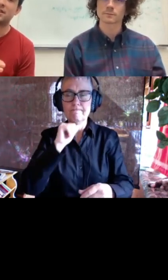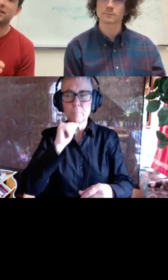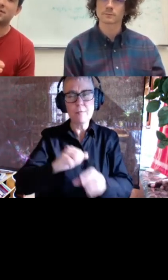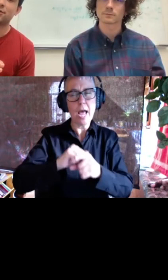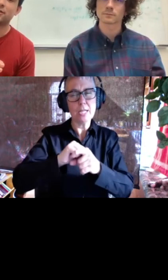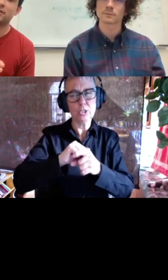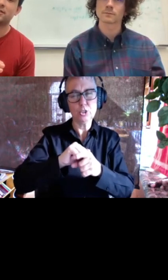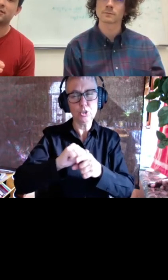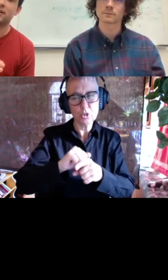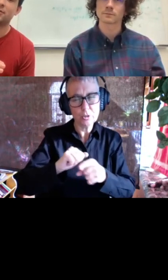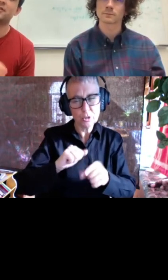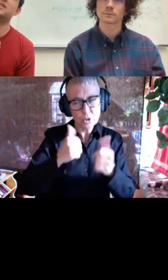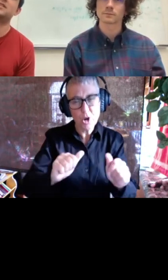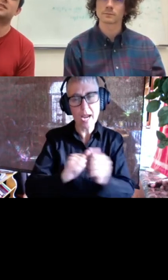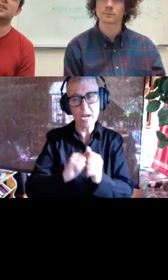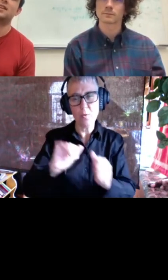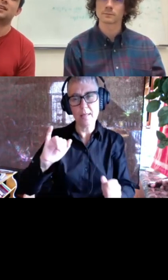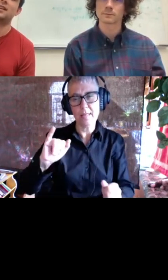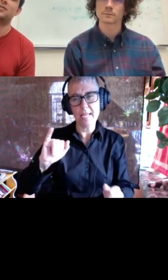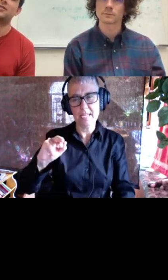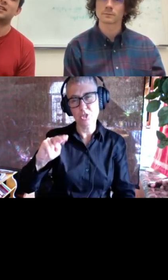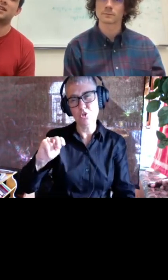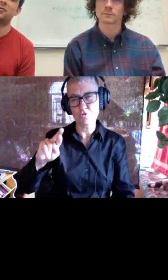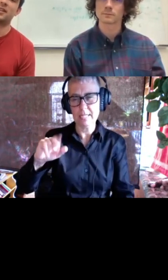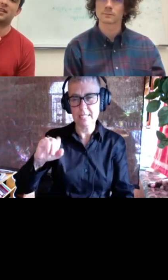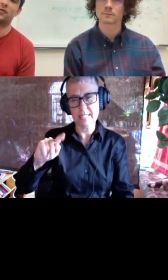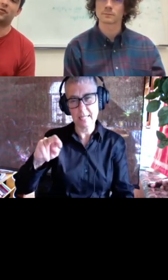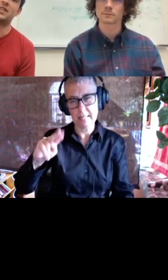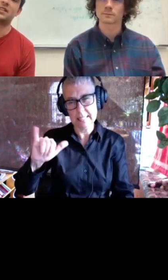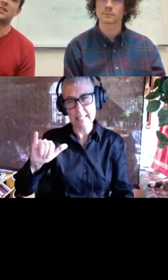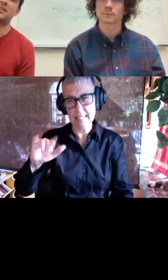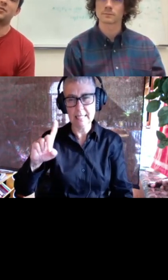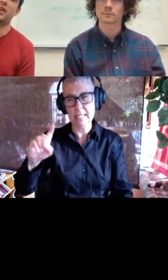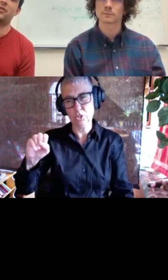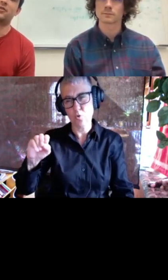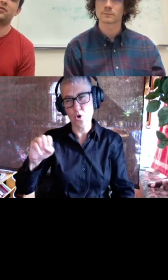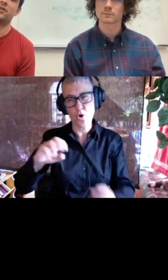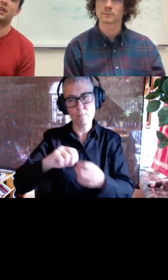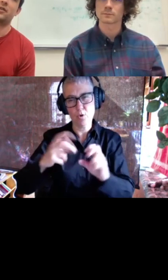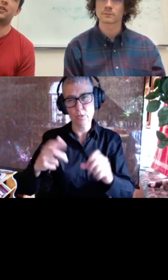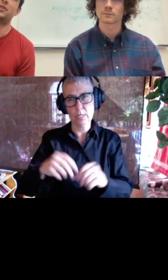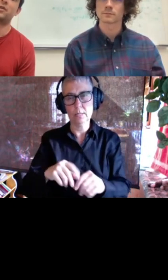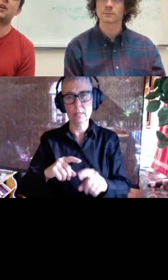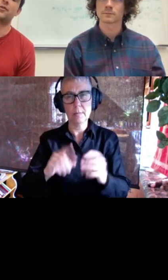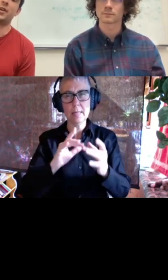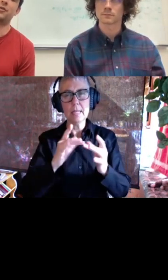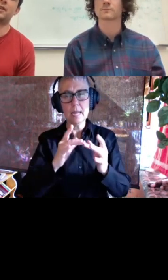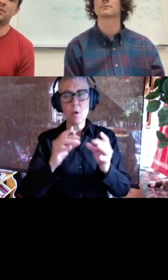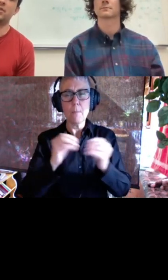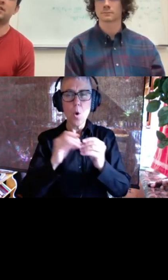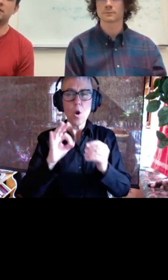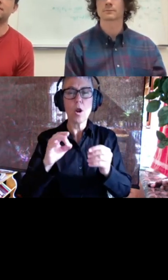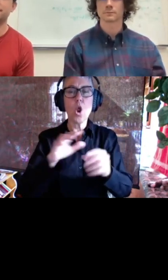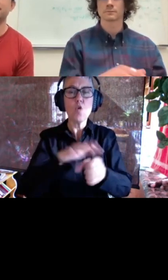intrinsically disordered proteins it looks like the network can reason slightly about regions with conformational